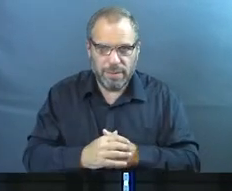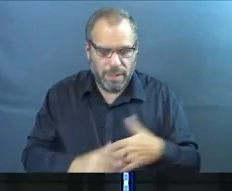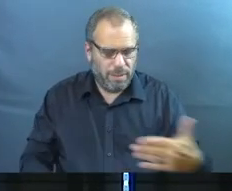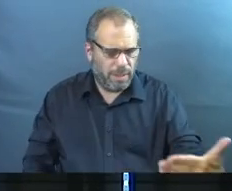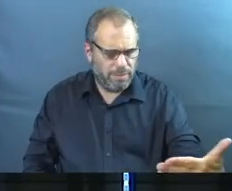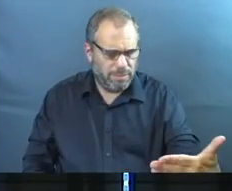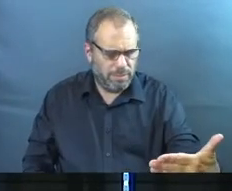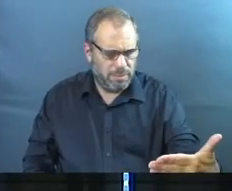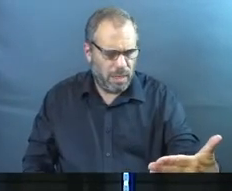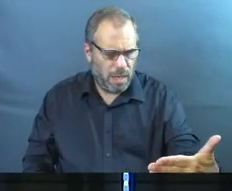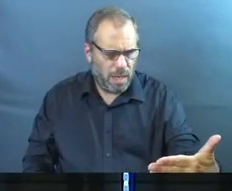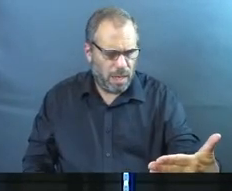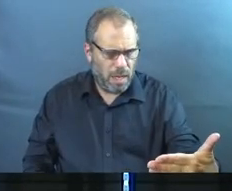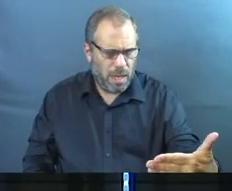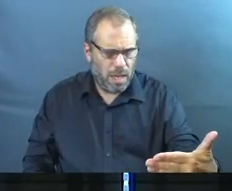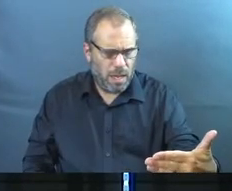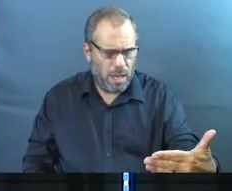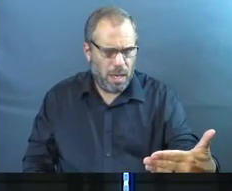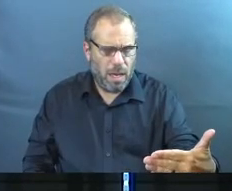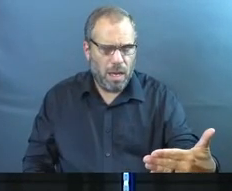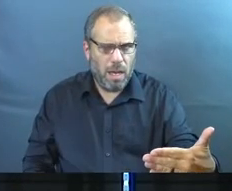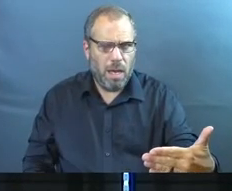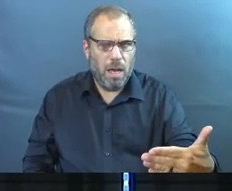and I'm writing all of this stuff down.